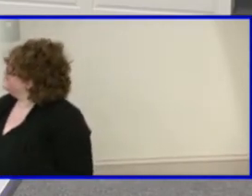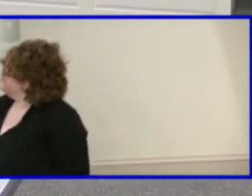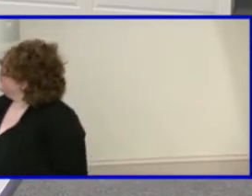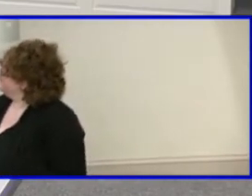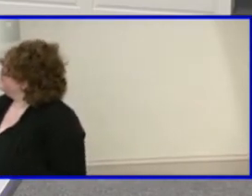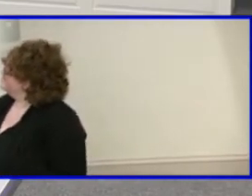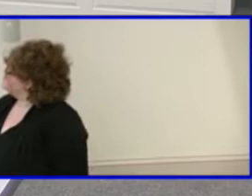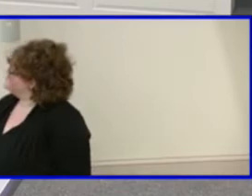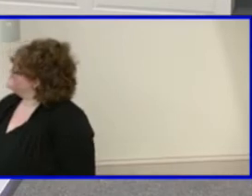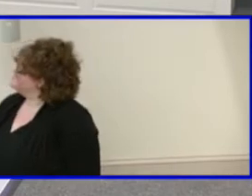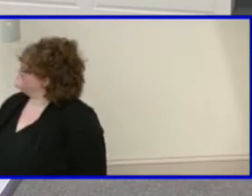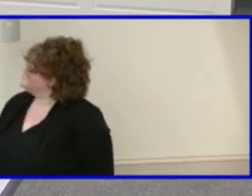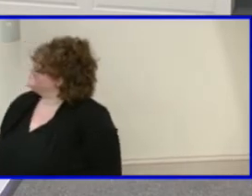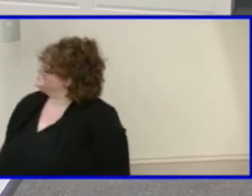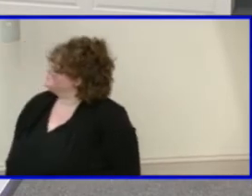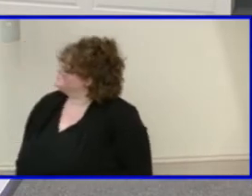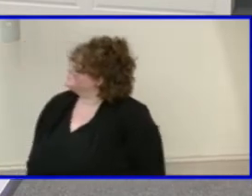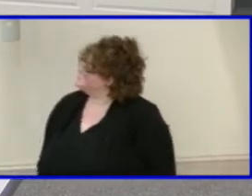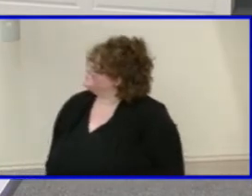Excuse me?